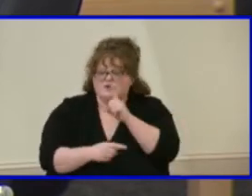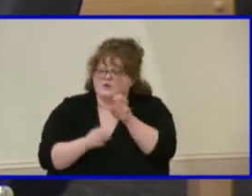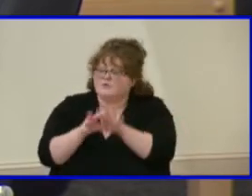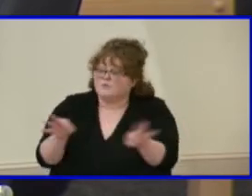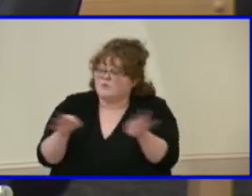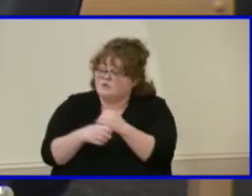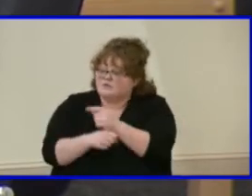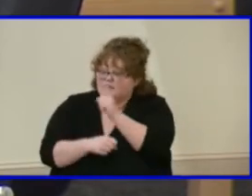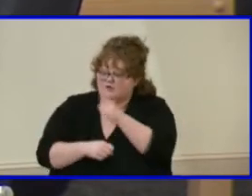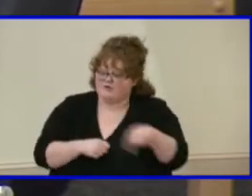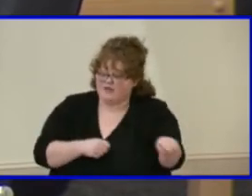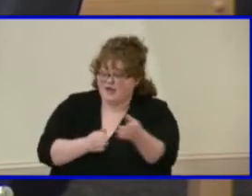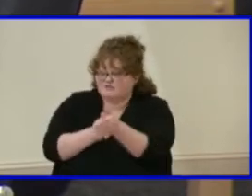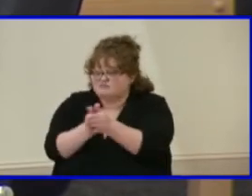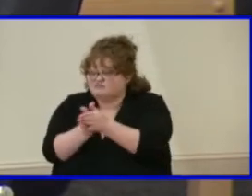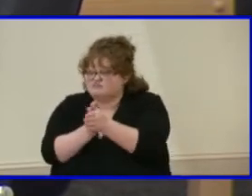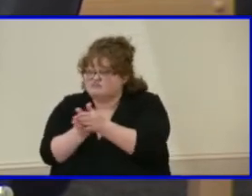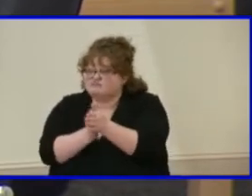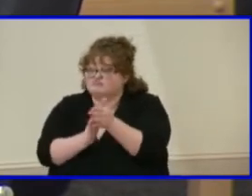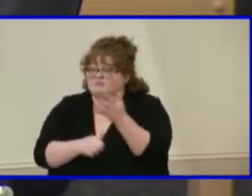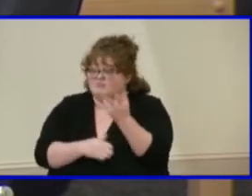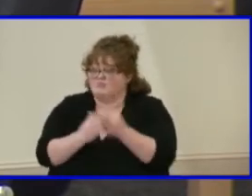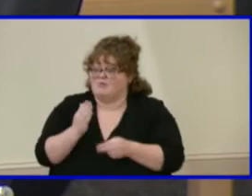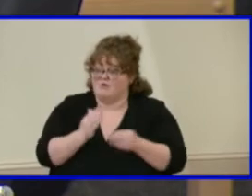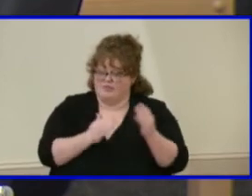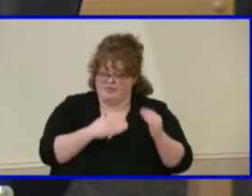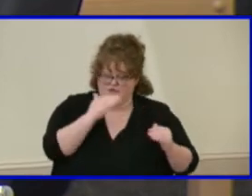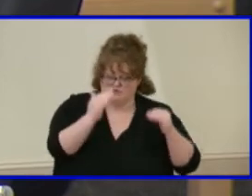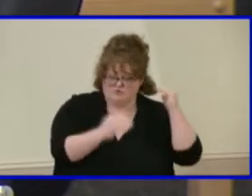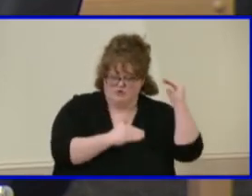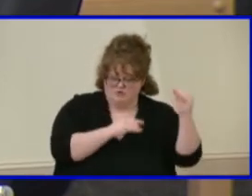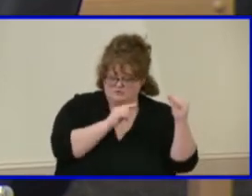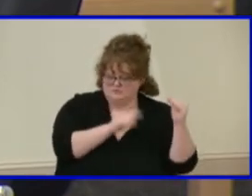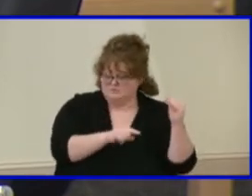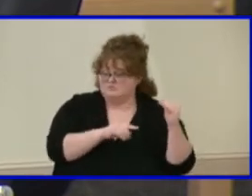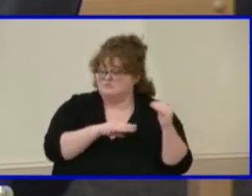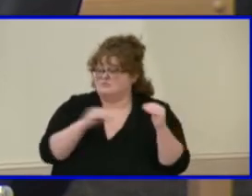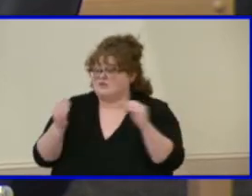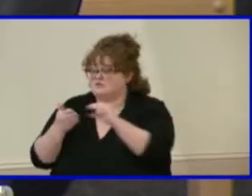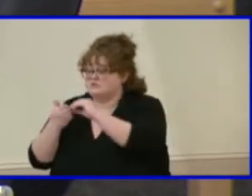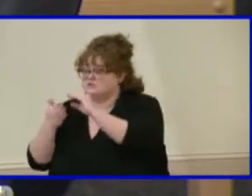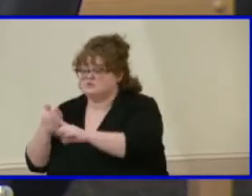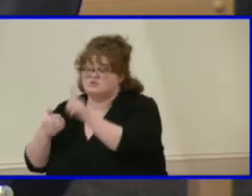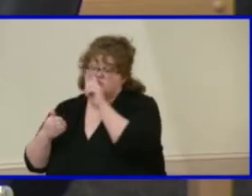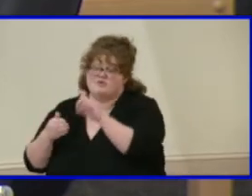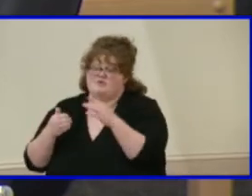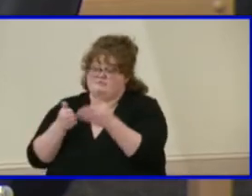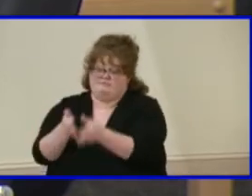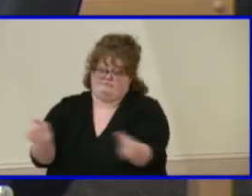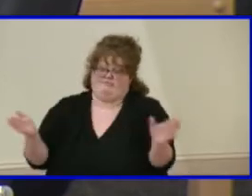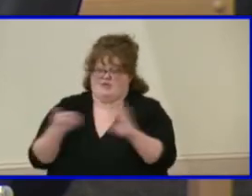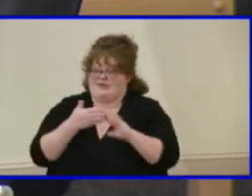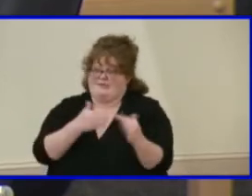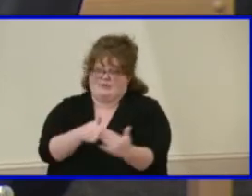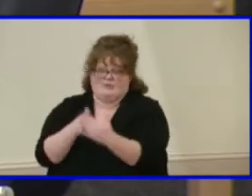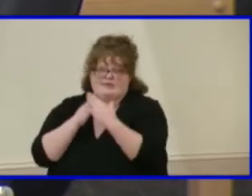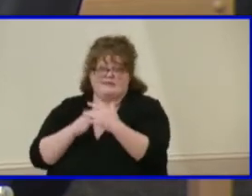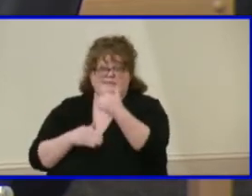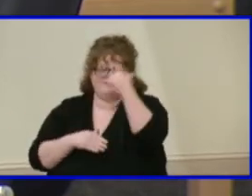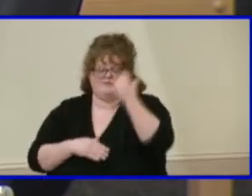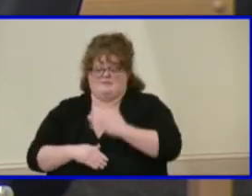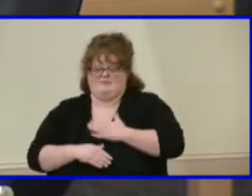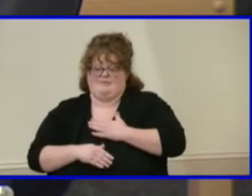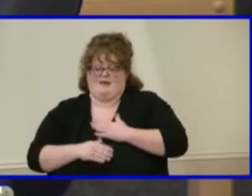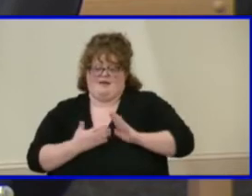interest of the adults and of the entire community. Because I can share with you in my